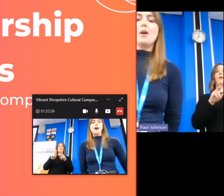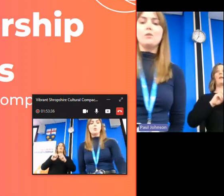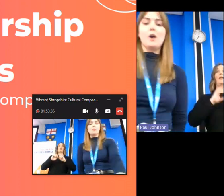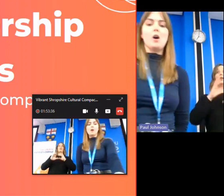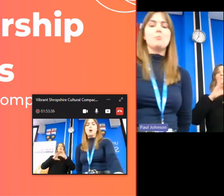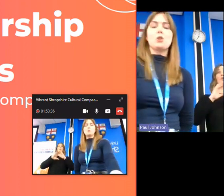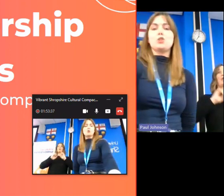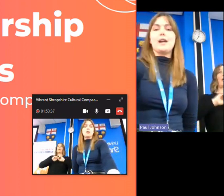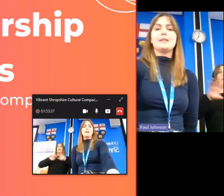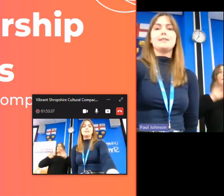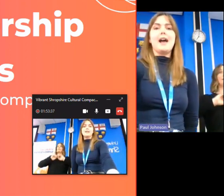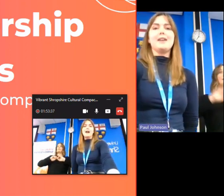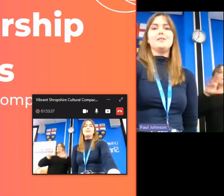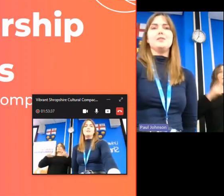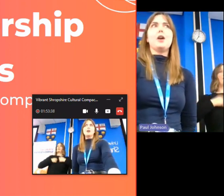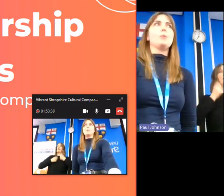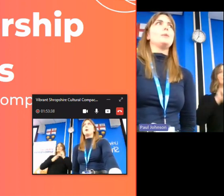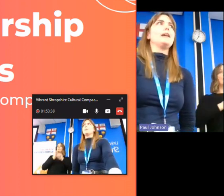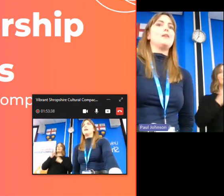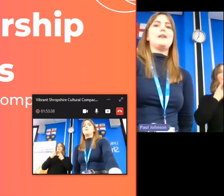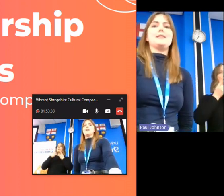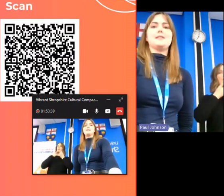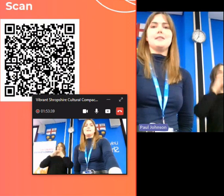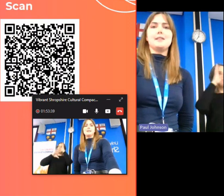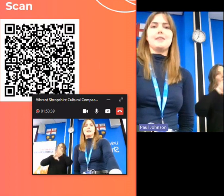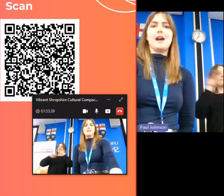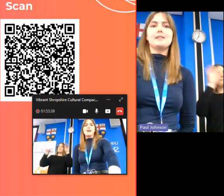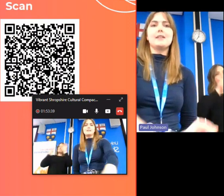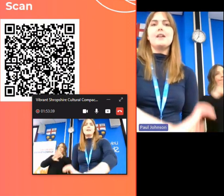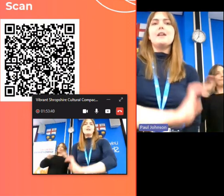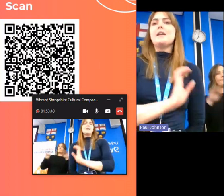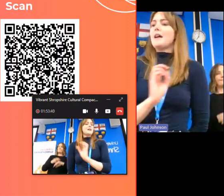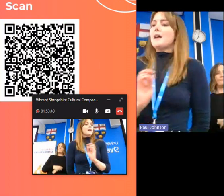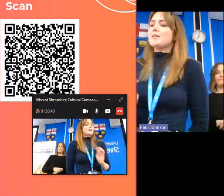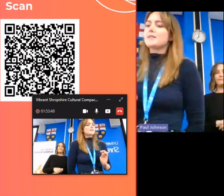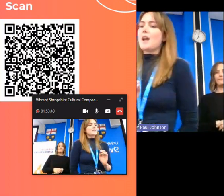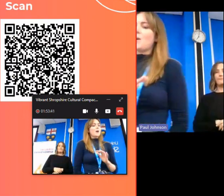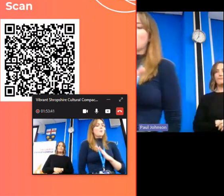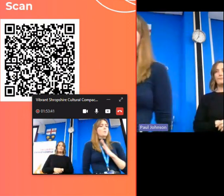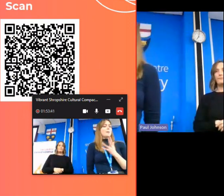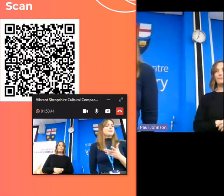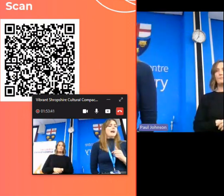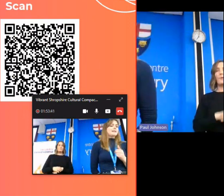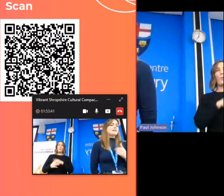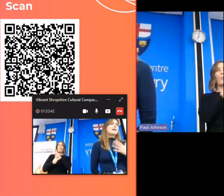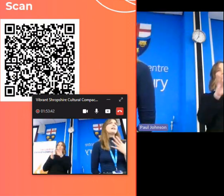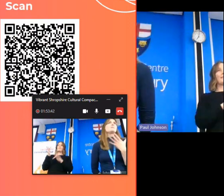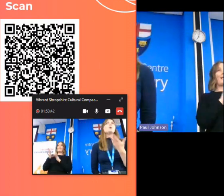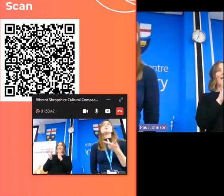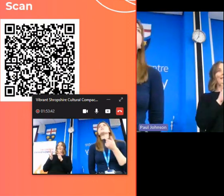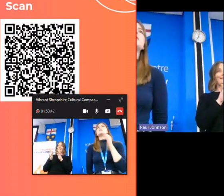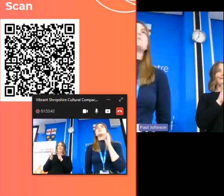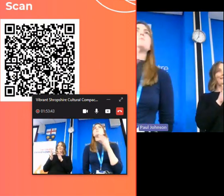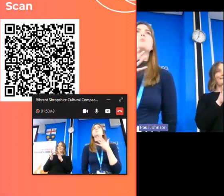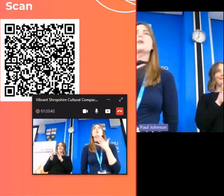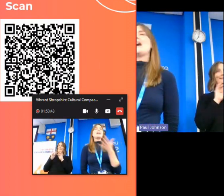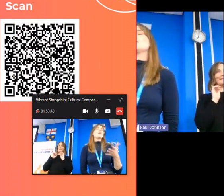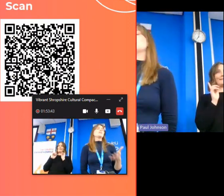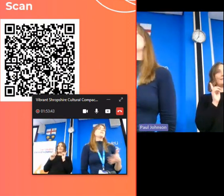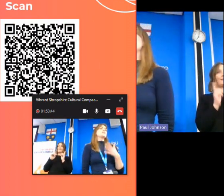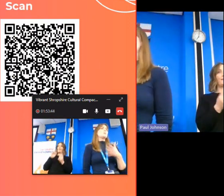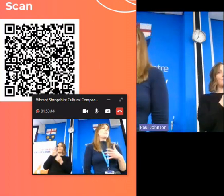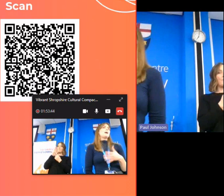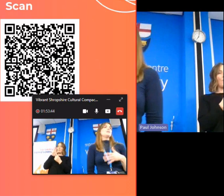you and share all of our projects and upcoming events events and things like that so the website it's important to